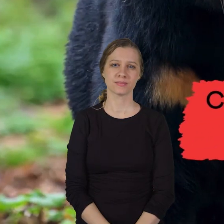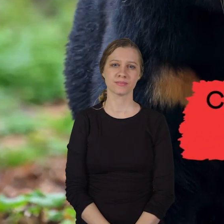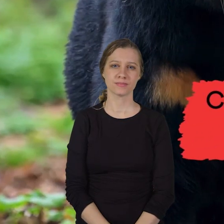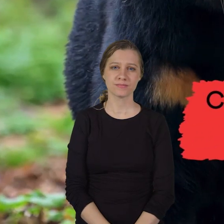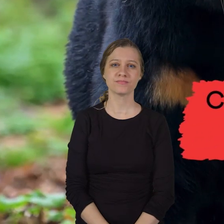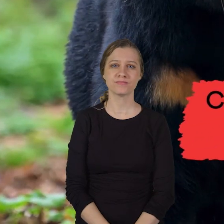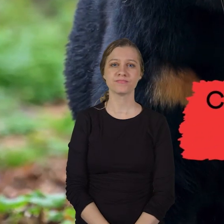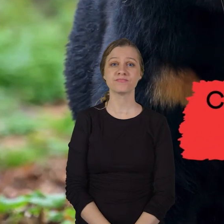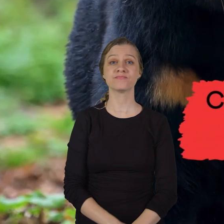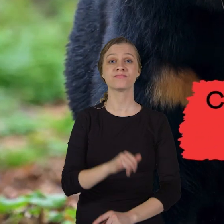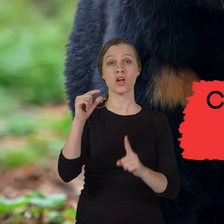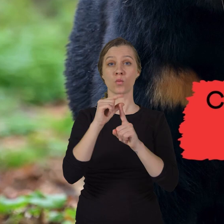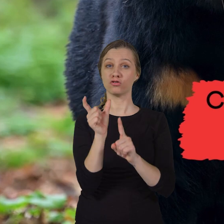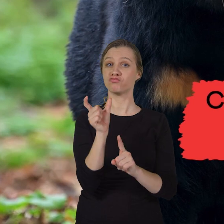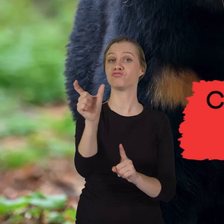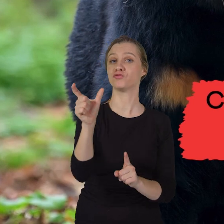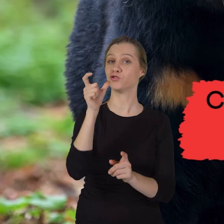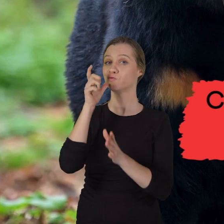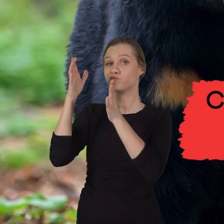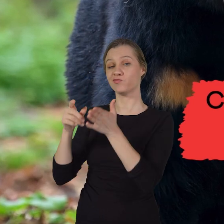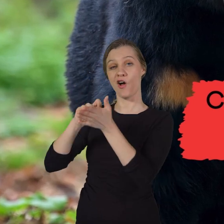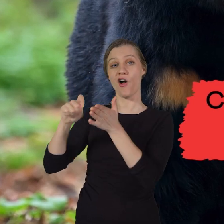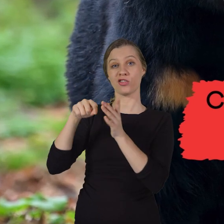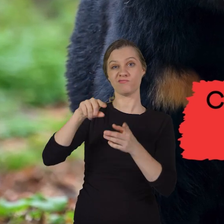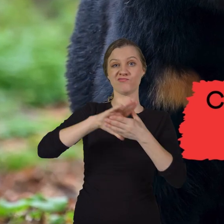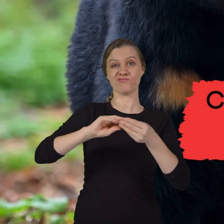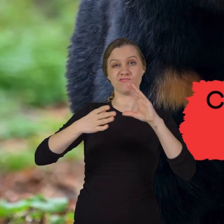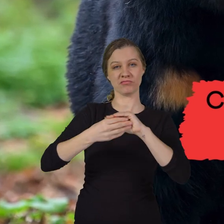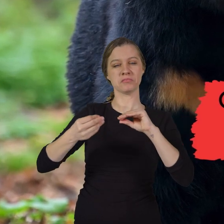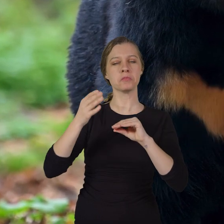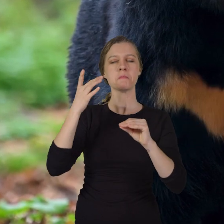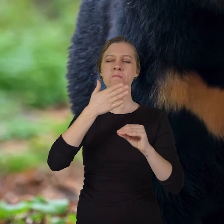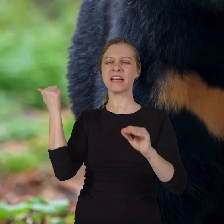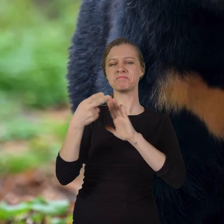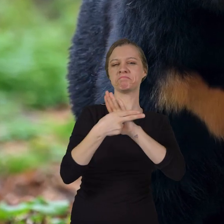Choose the word the author would say best describes the bear.